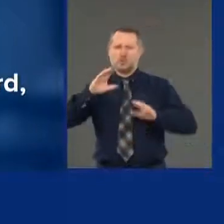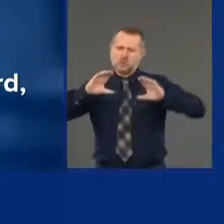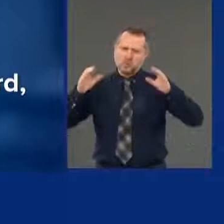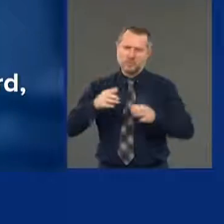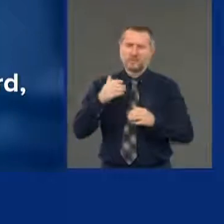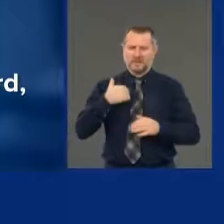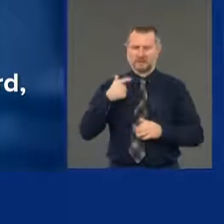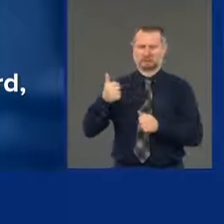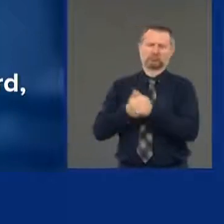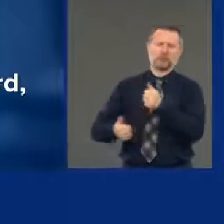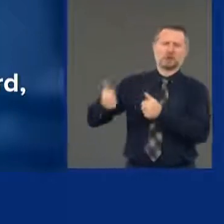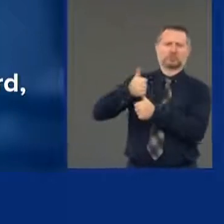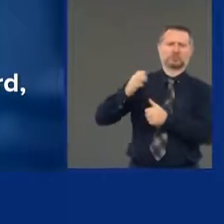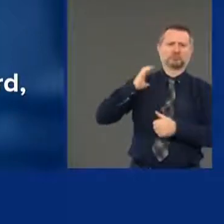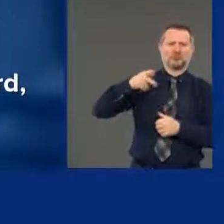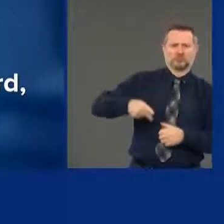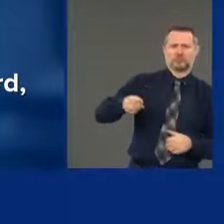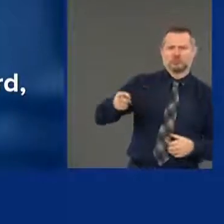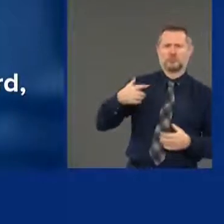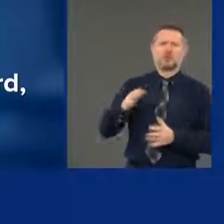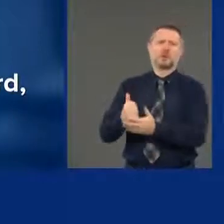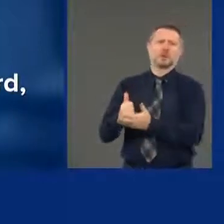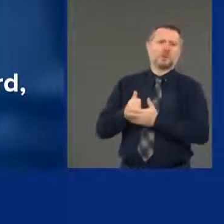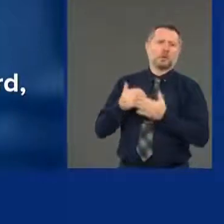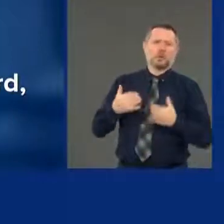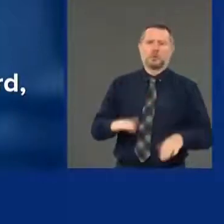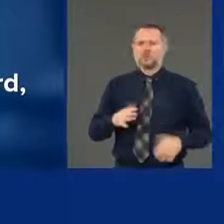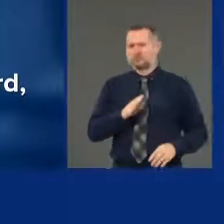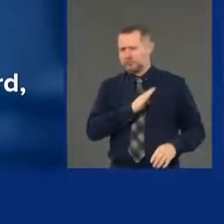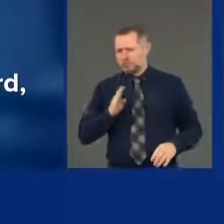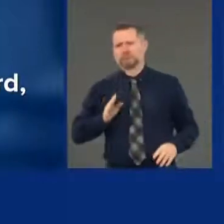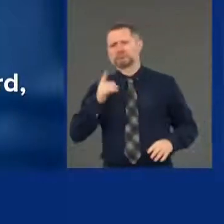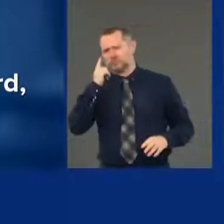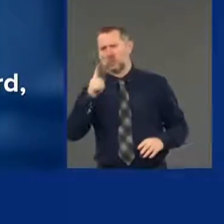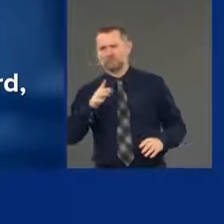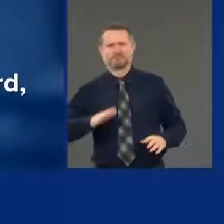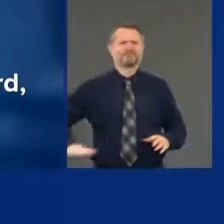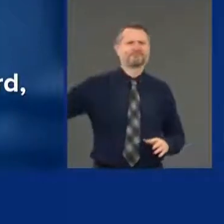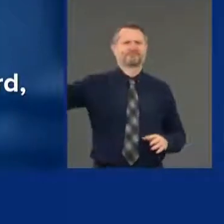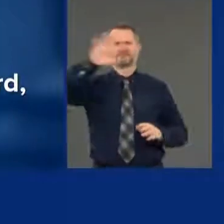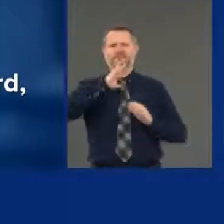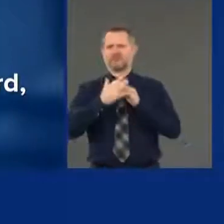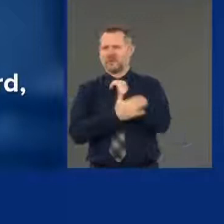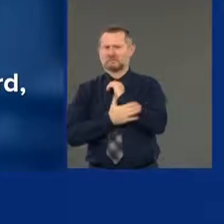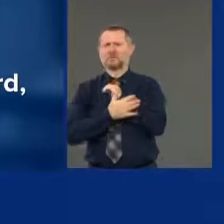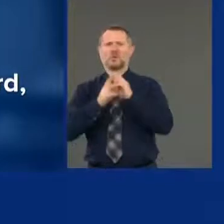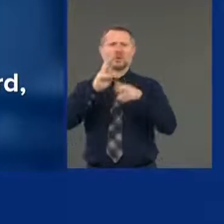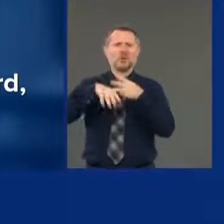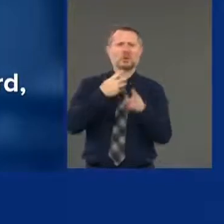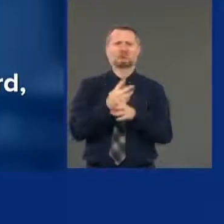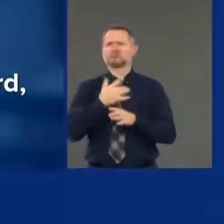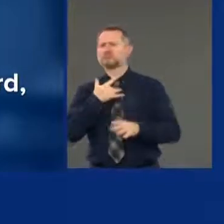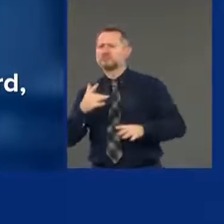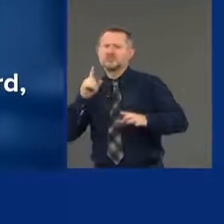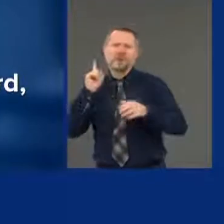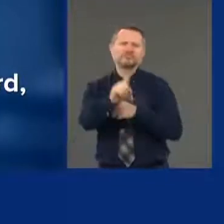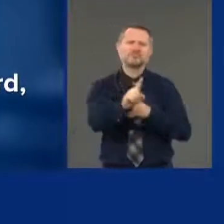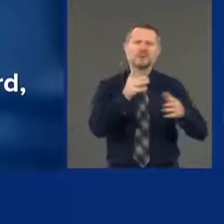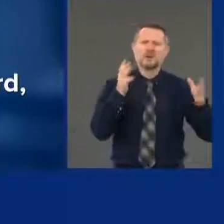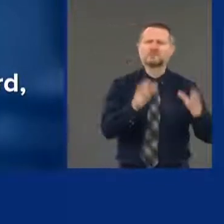have been extraordinarily helpful all across the country, all across the world in responding to pandemics and emergencies.